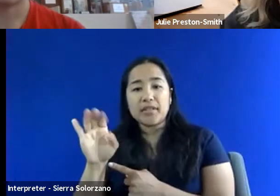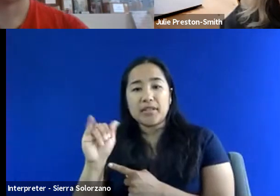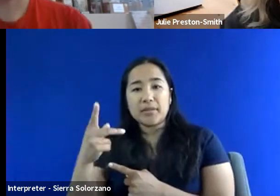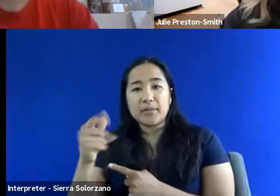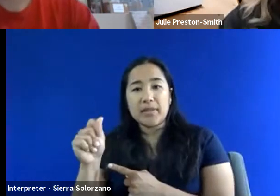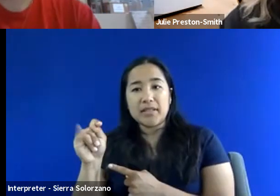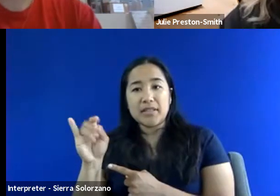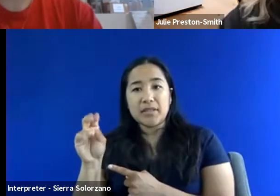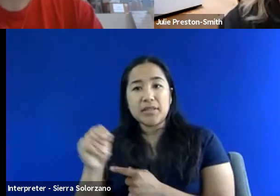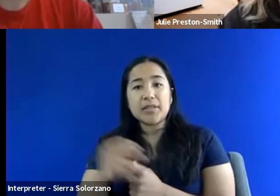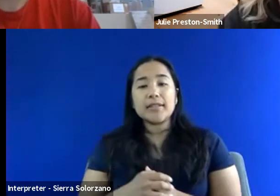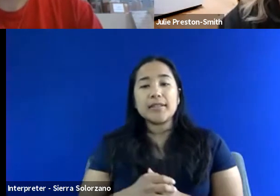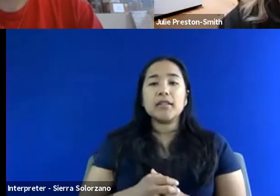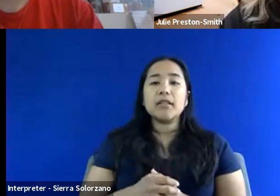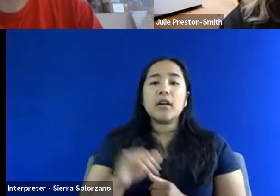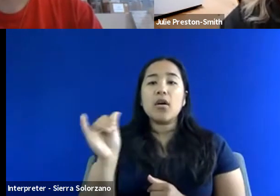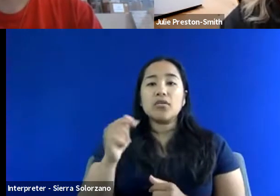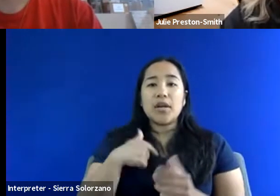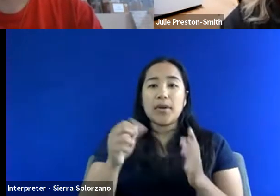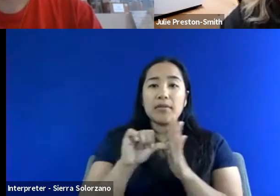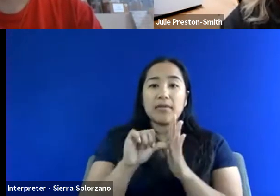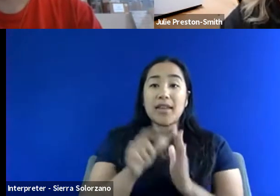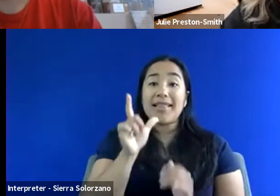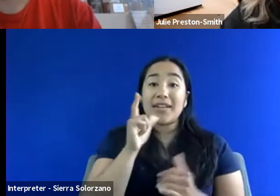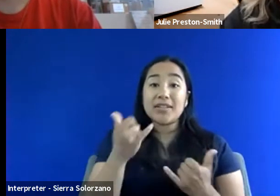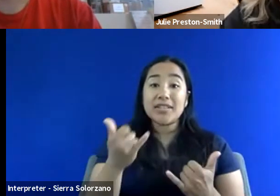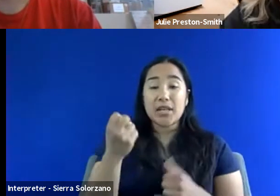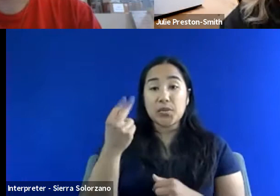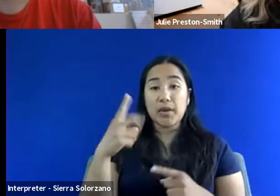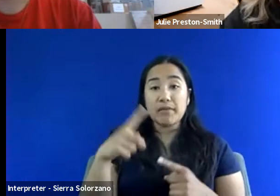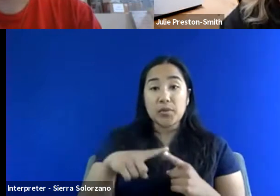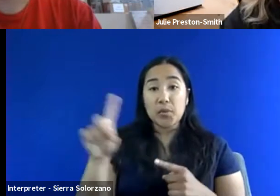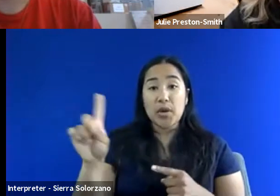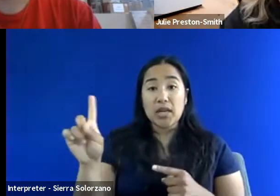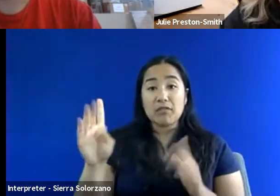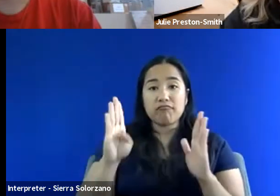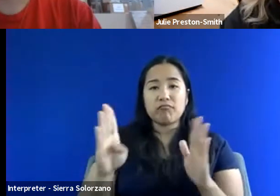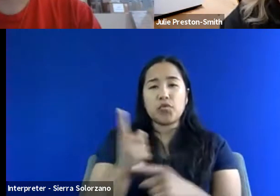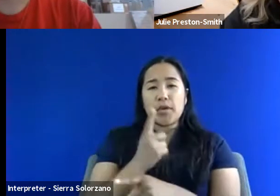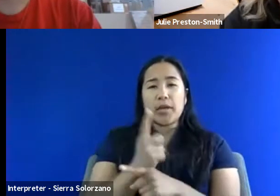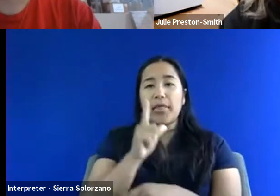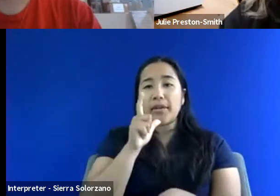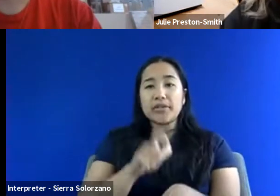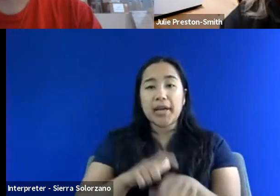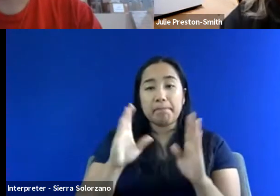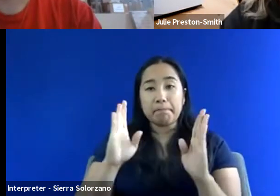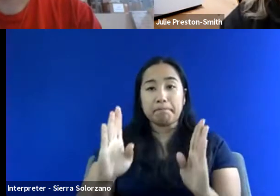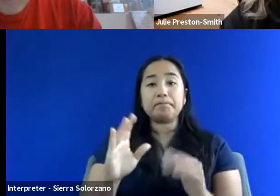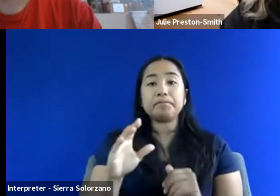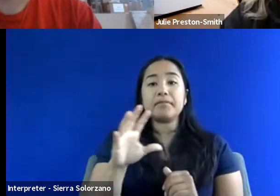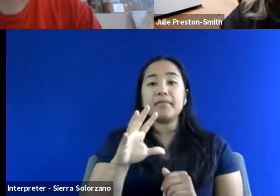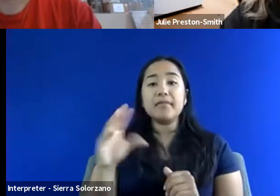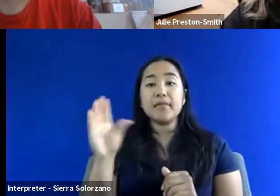I also want to reiterate that lunch today will be from 12 to one to a traditional lunch hour. And we'll be